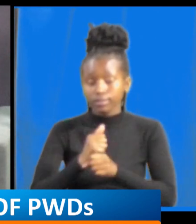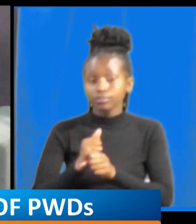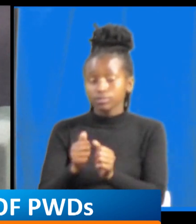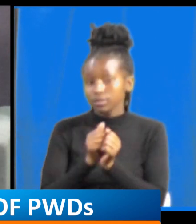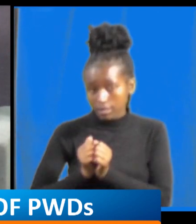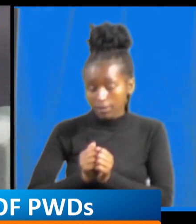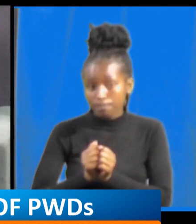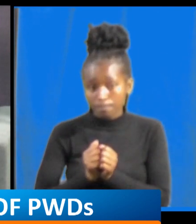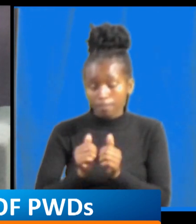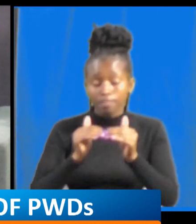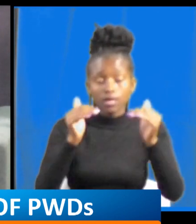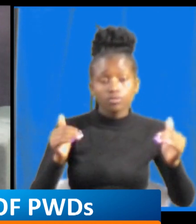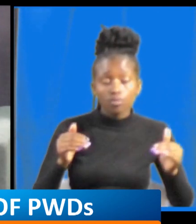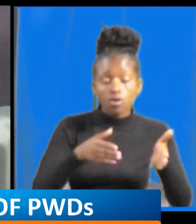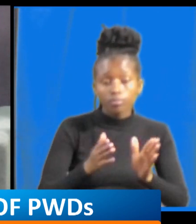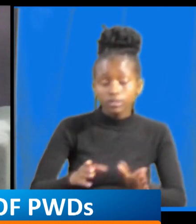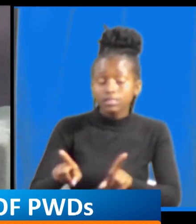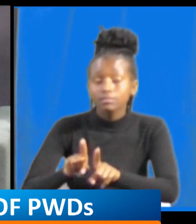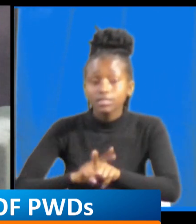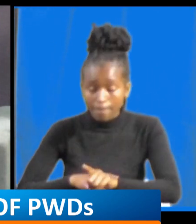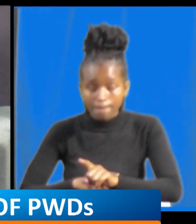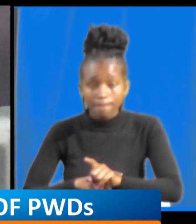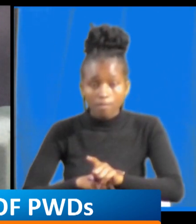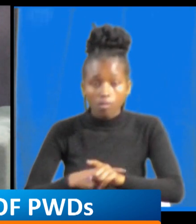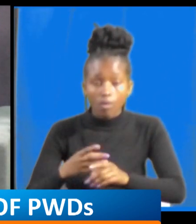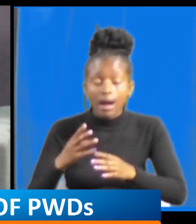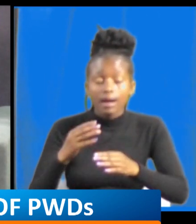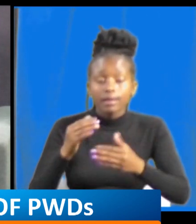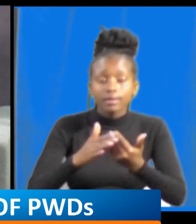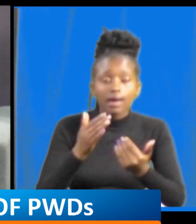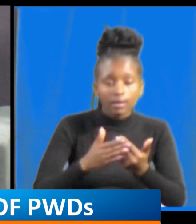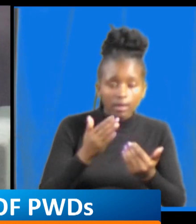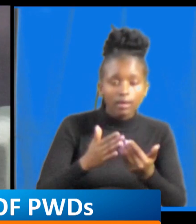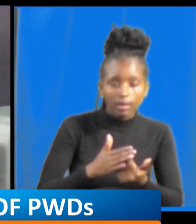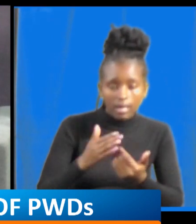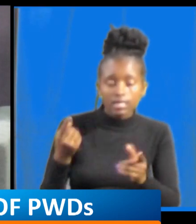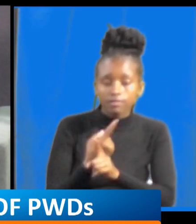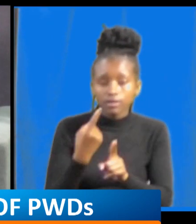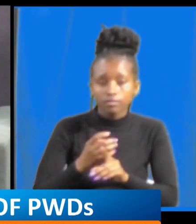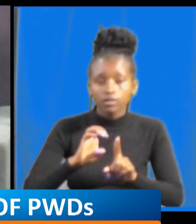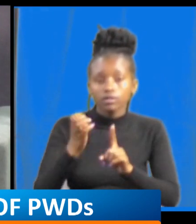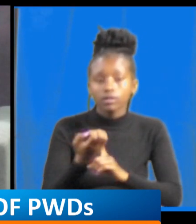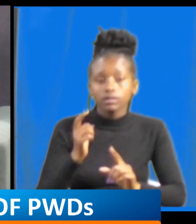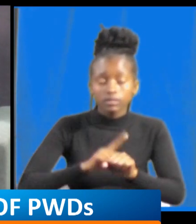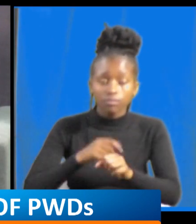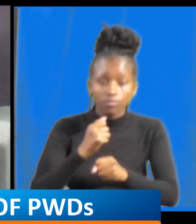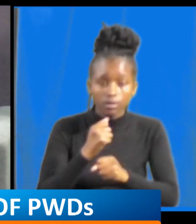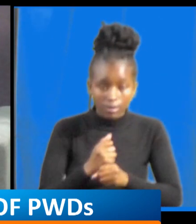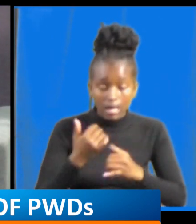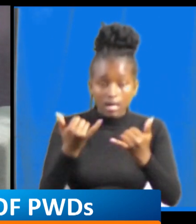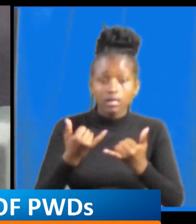equal of how they should be treated in equal opportunities in the environment as they work so we go around